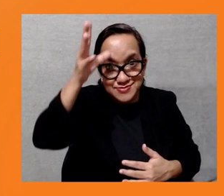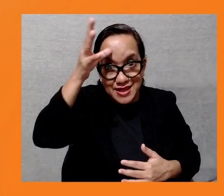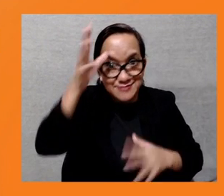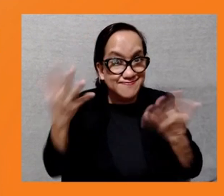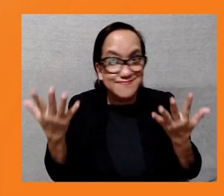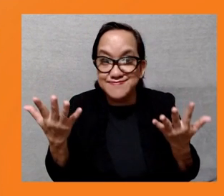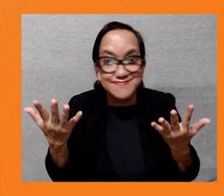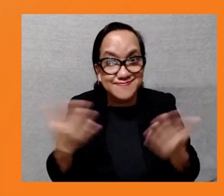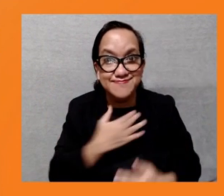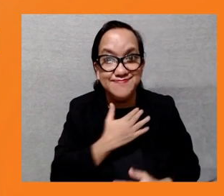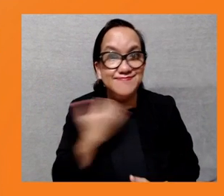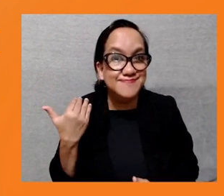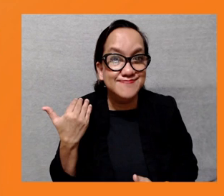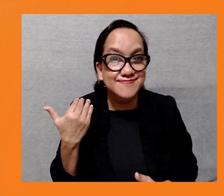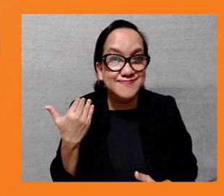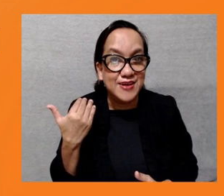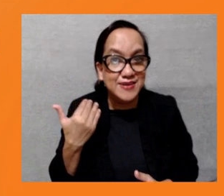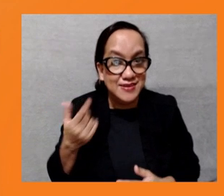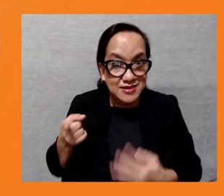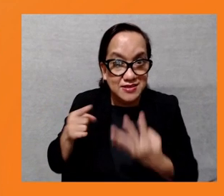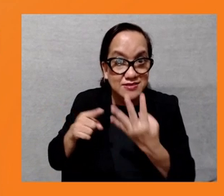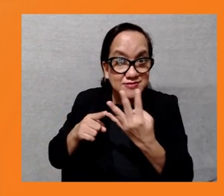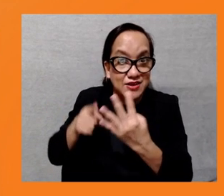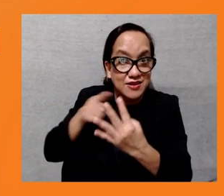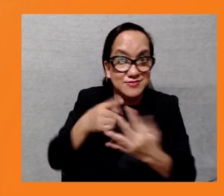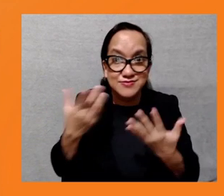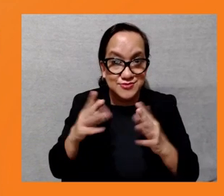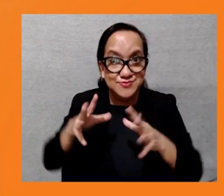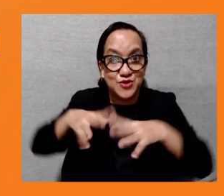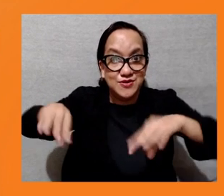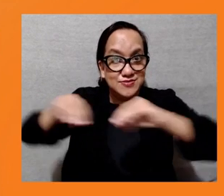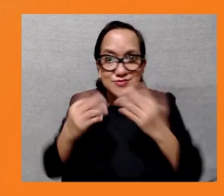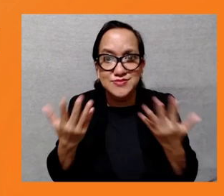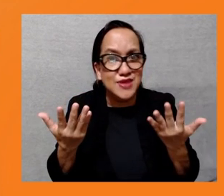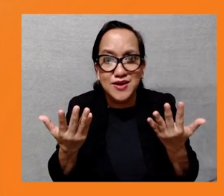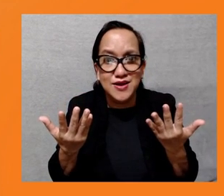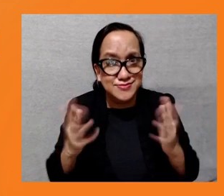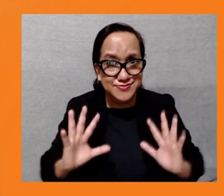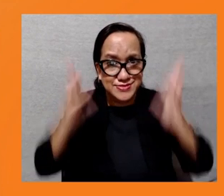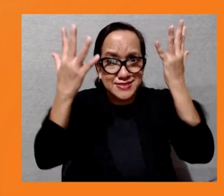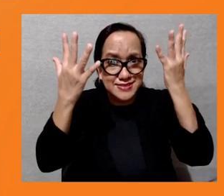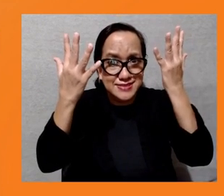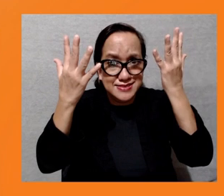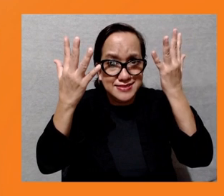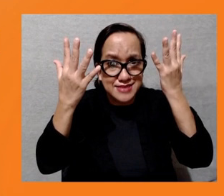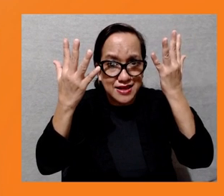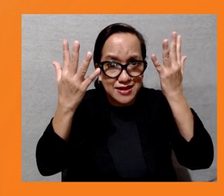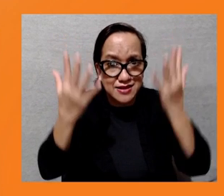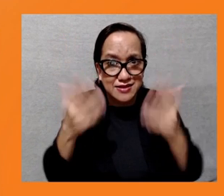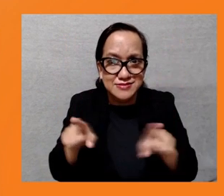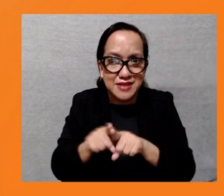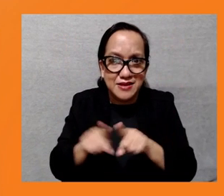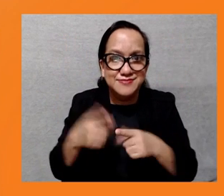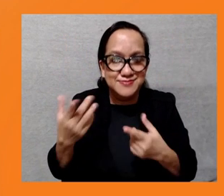And of course, all the families are struggling to survive. We all know the SPS delivery process, the roles and